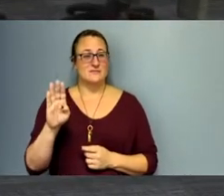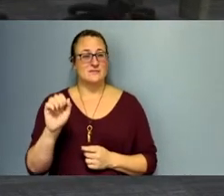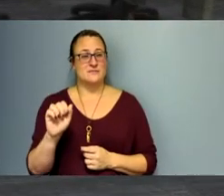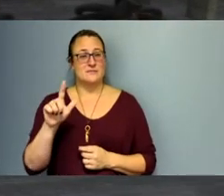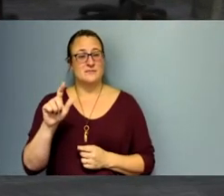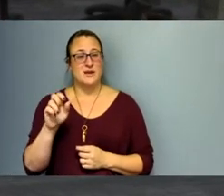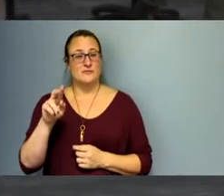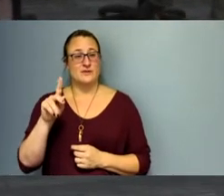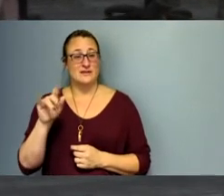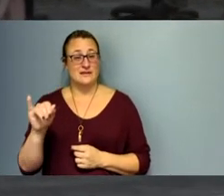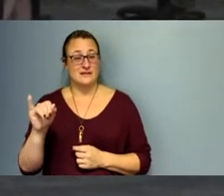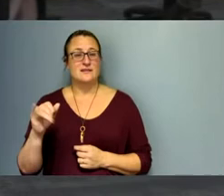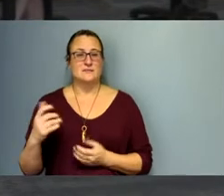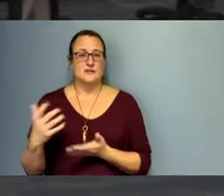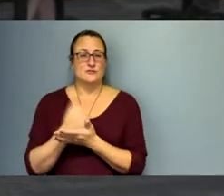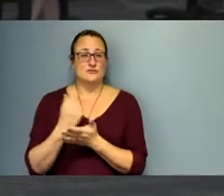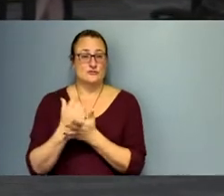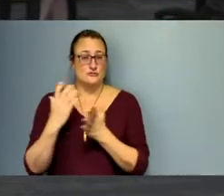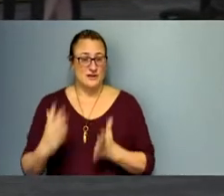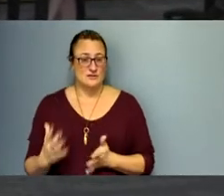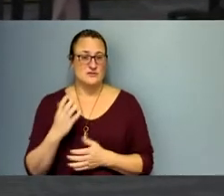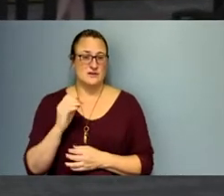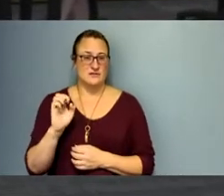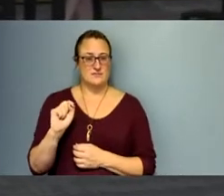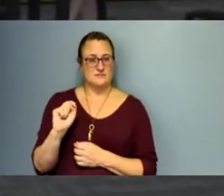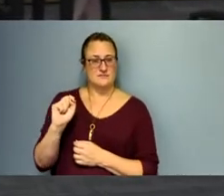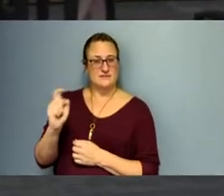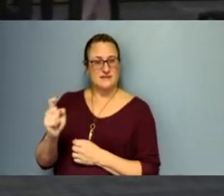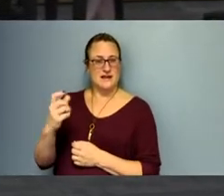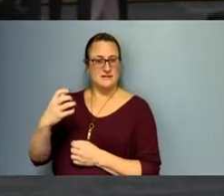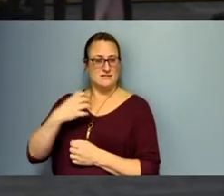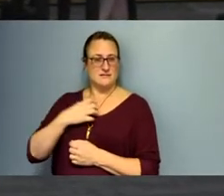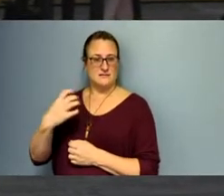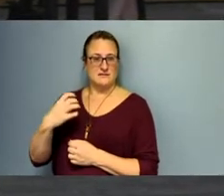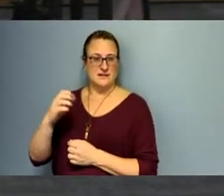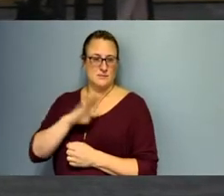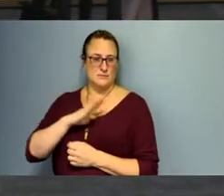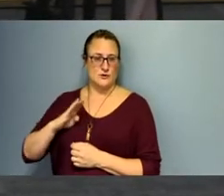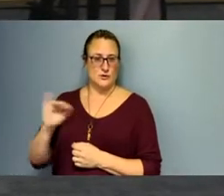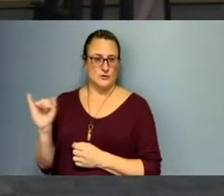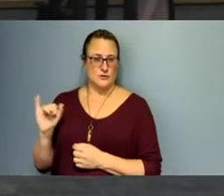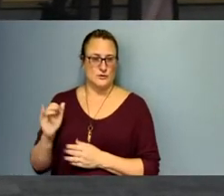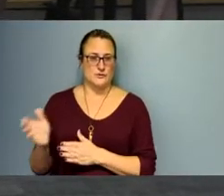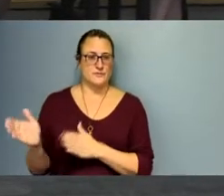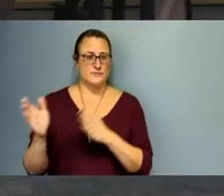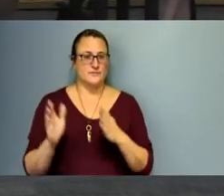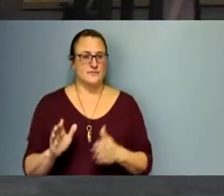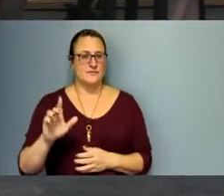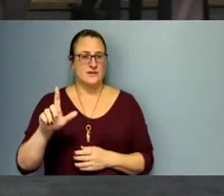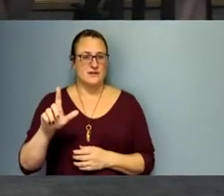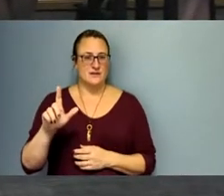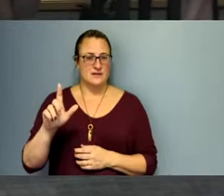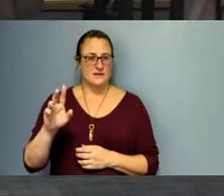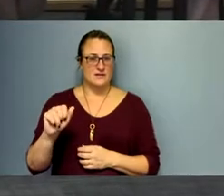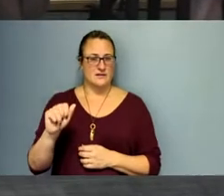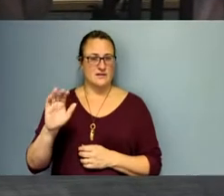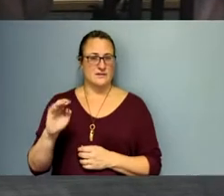treasurer, I serve as the director of the Tax Claim Bureau. Good morning. Linda Bobrin, Register of Wills, Clerk of Orphans Court.